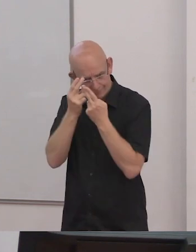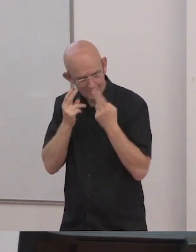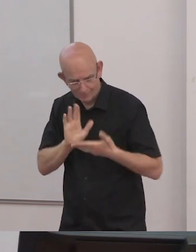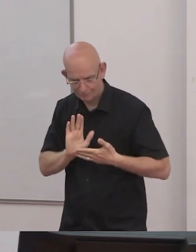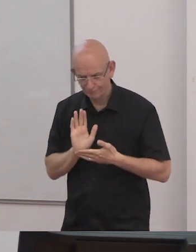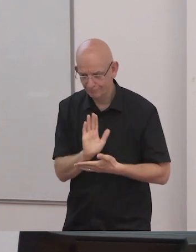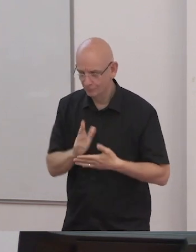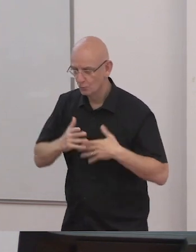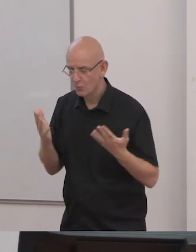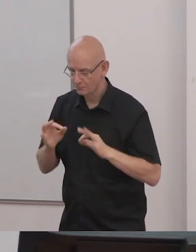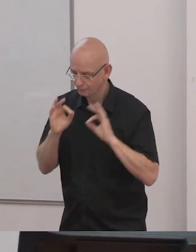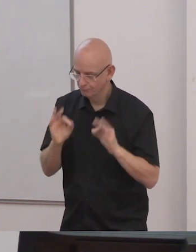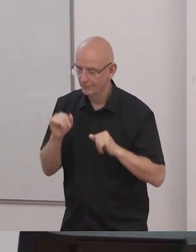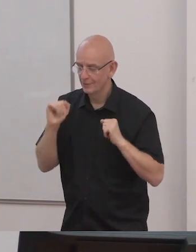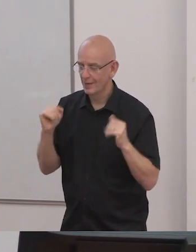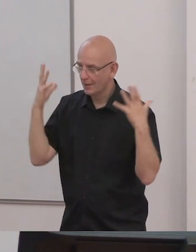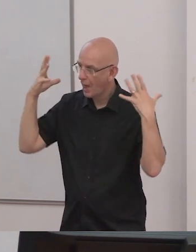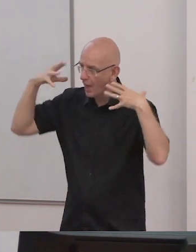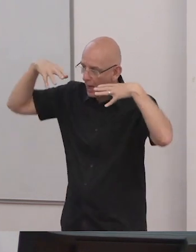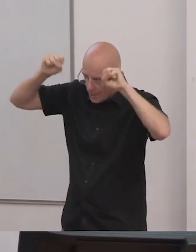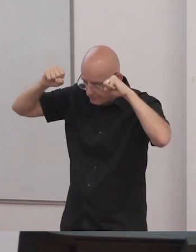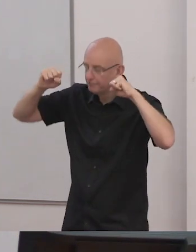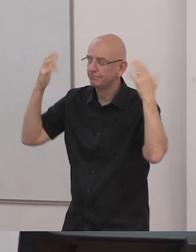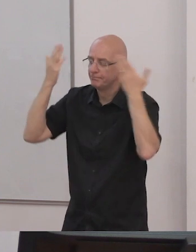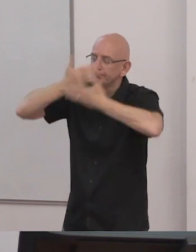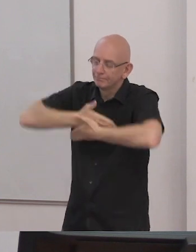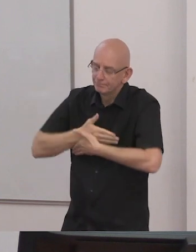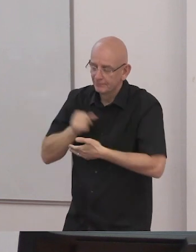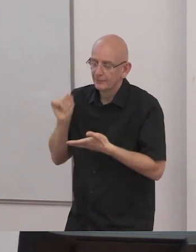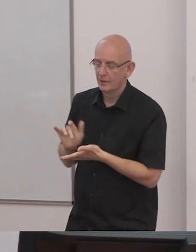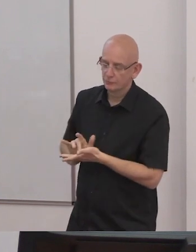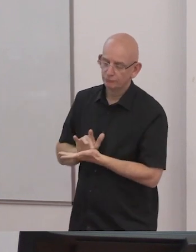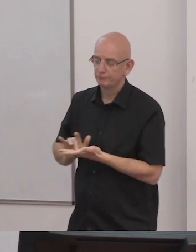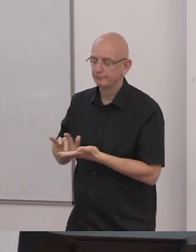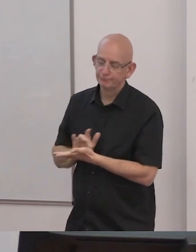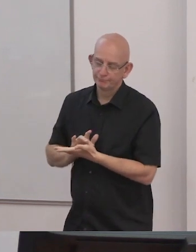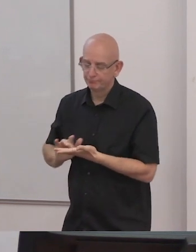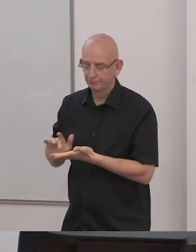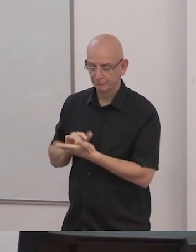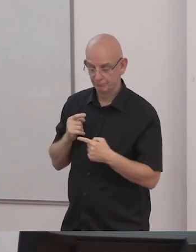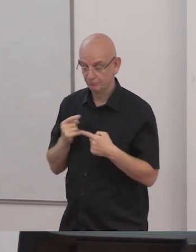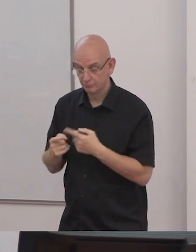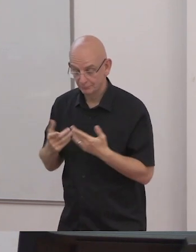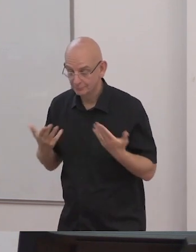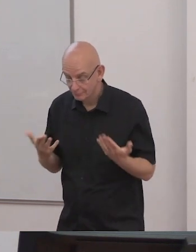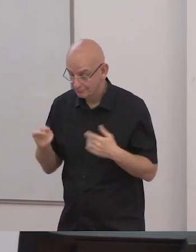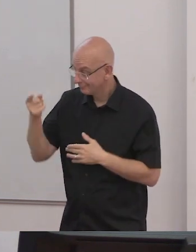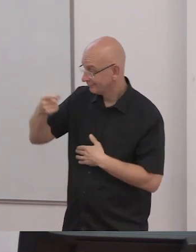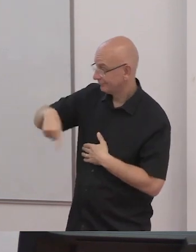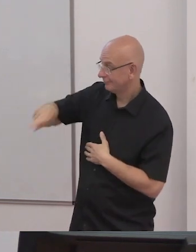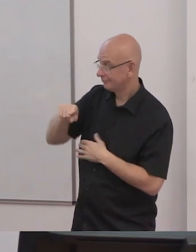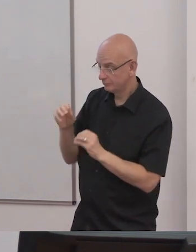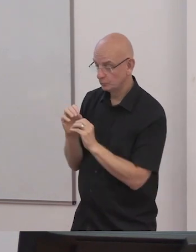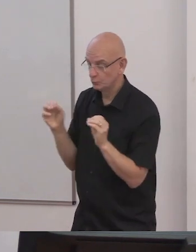perceived weaknesses in their peers and identify injustices largely to